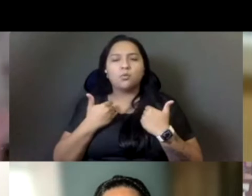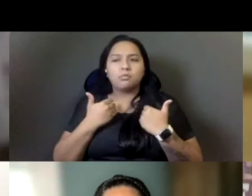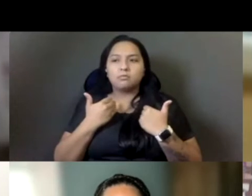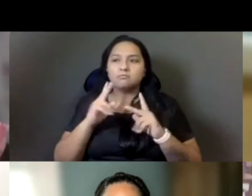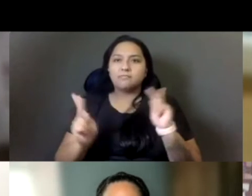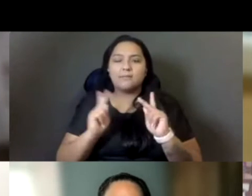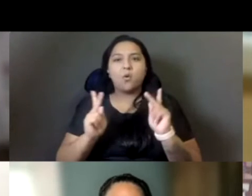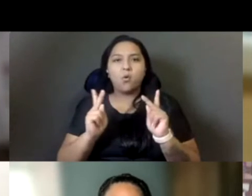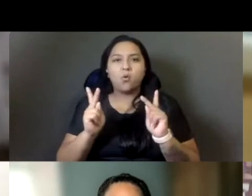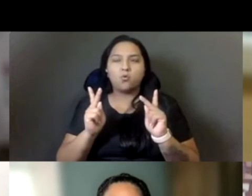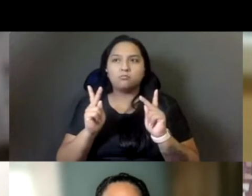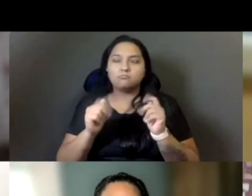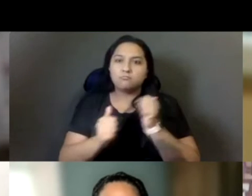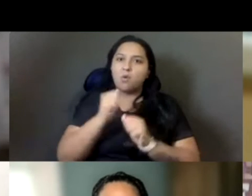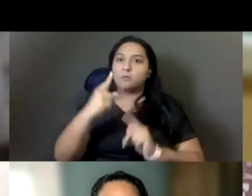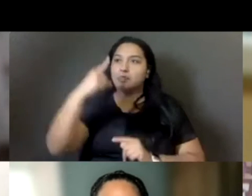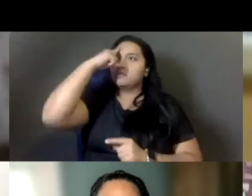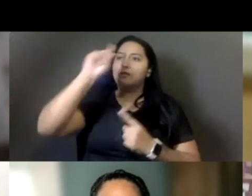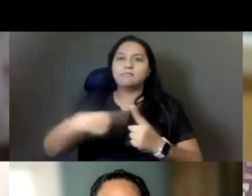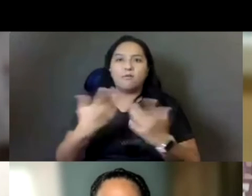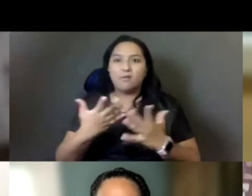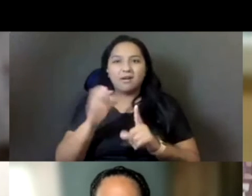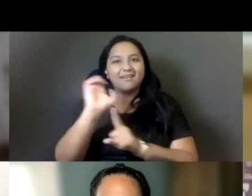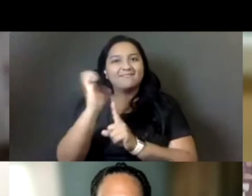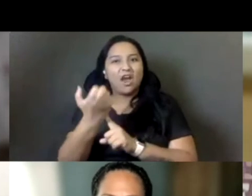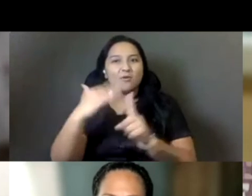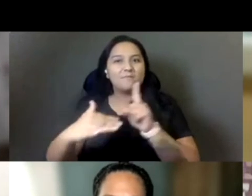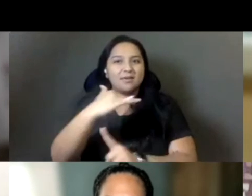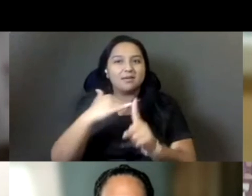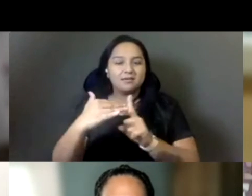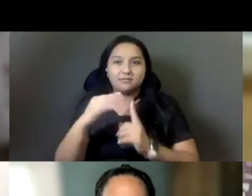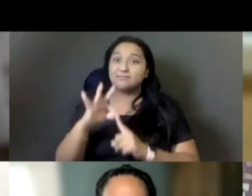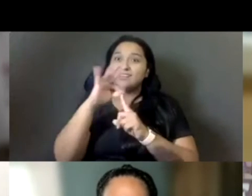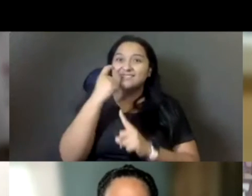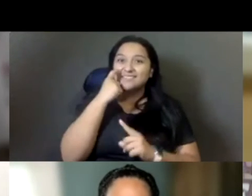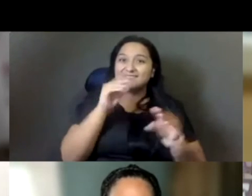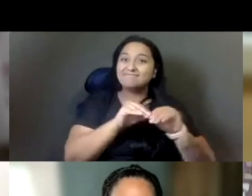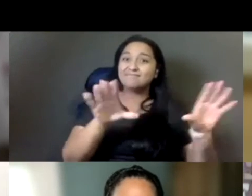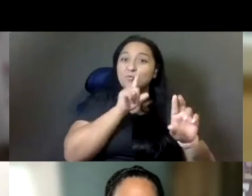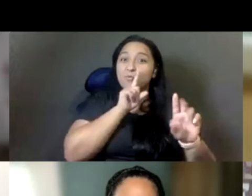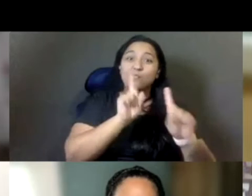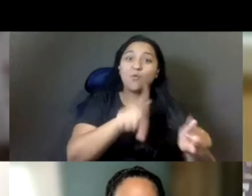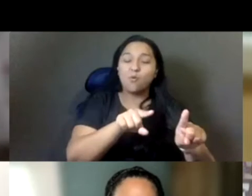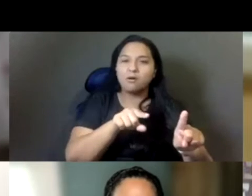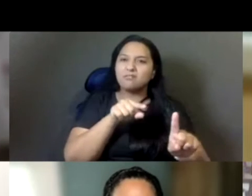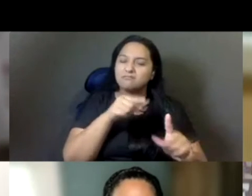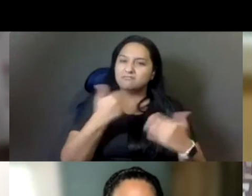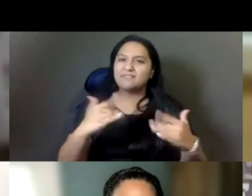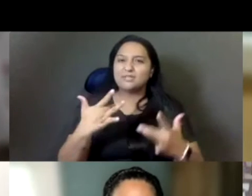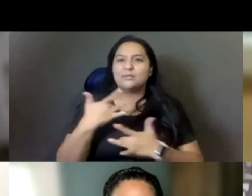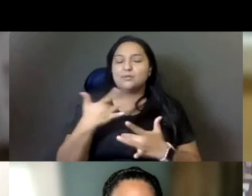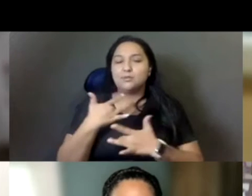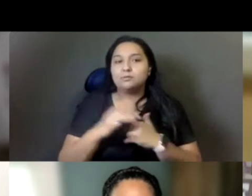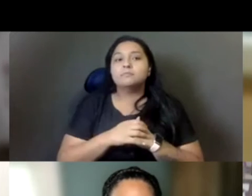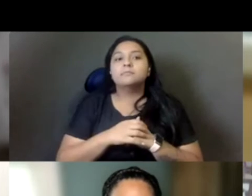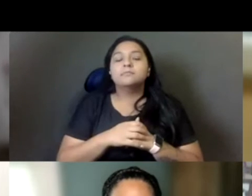it's fair to guess that most people's minds is the environment, especially with the report that just came out. And this is, you know, we also know that this is consistent